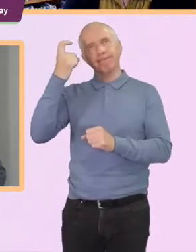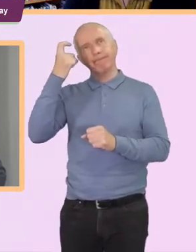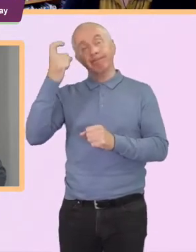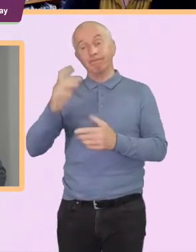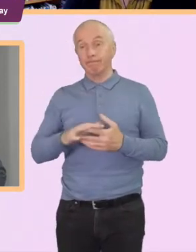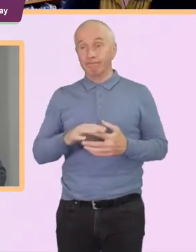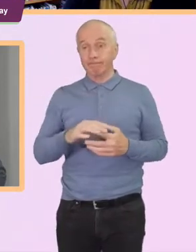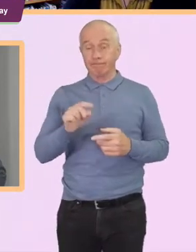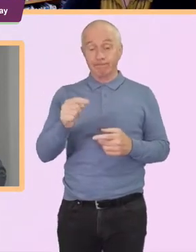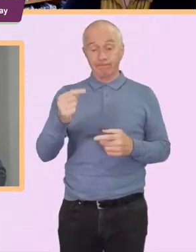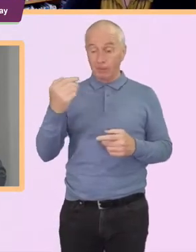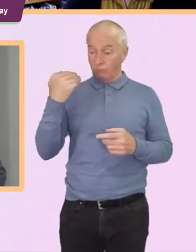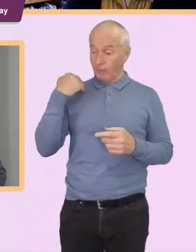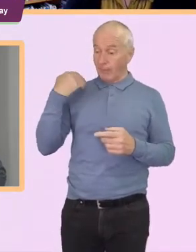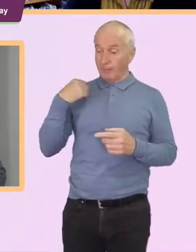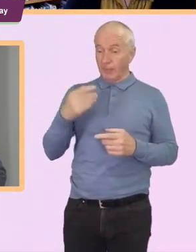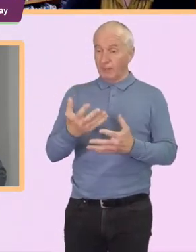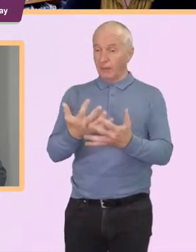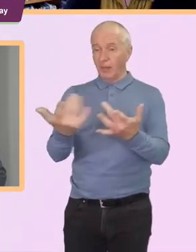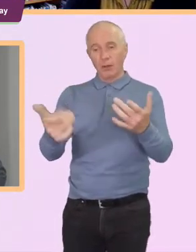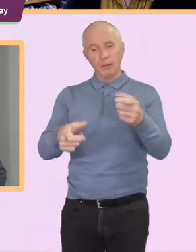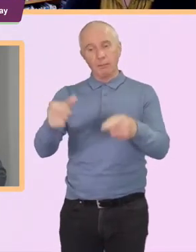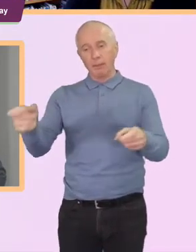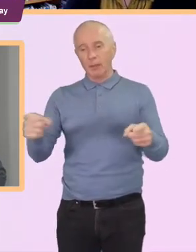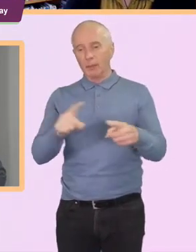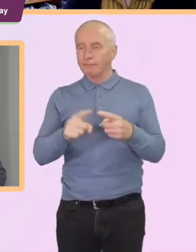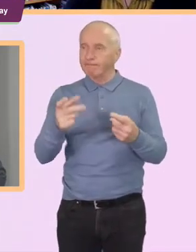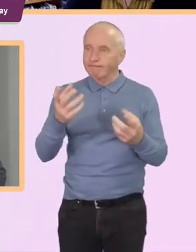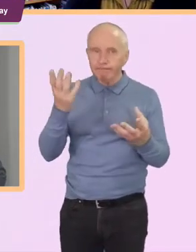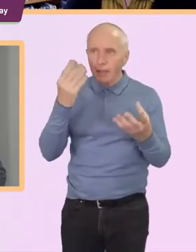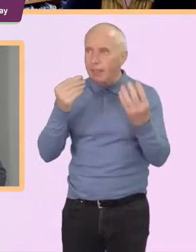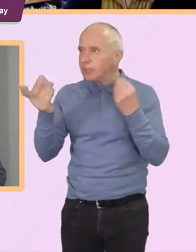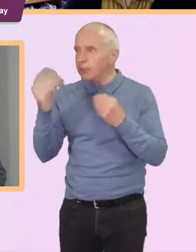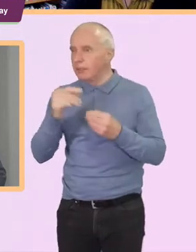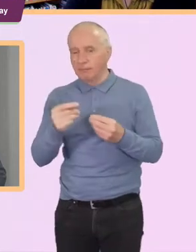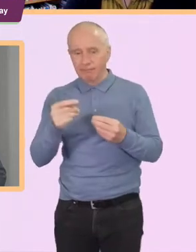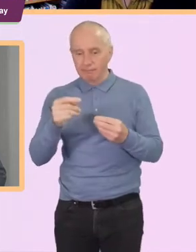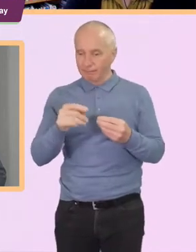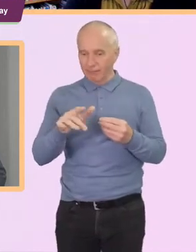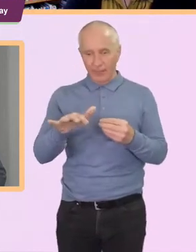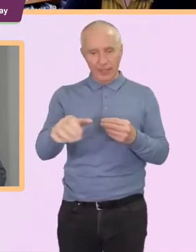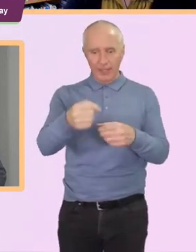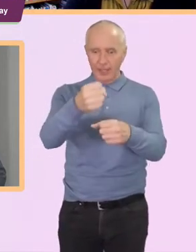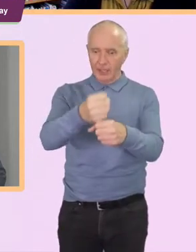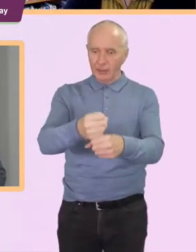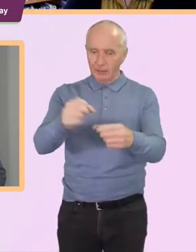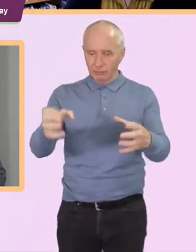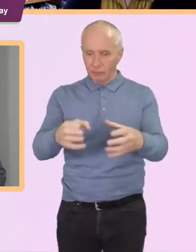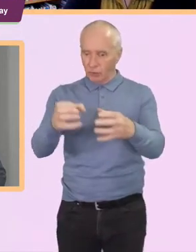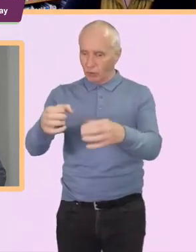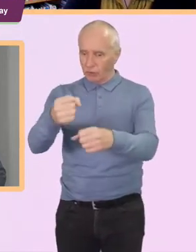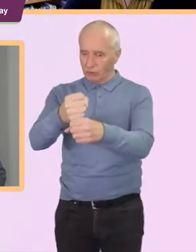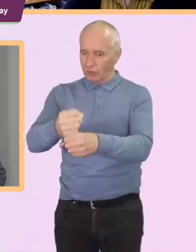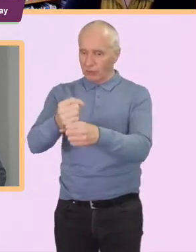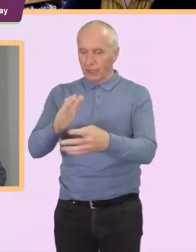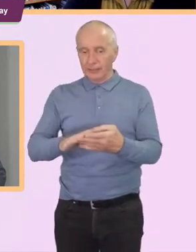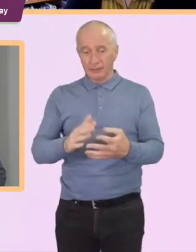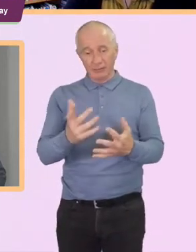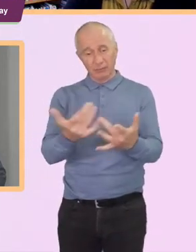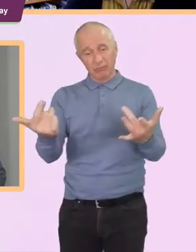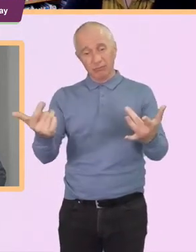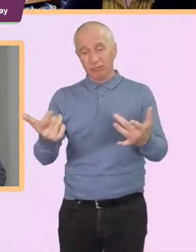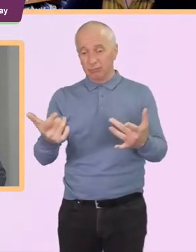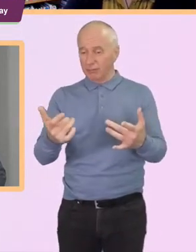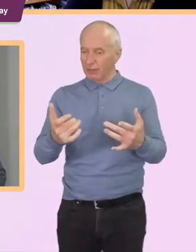many of you listening and many of the people in our churches and in our group of friends are actually people who are experts